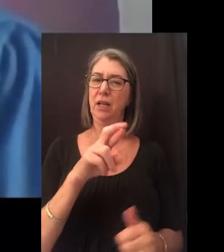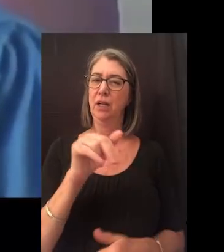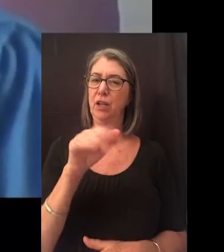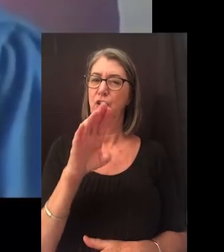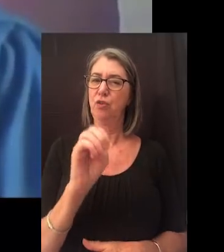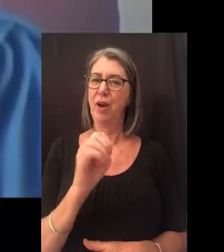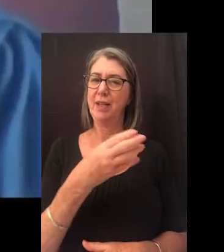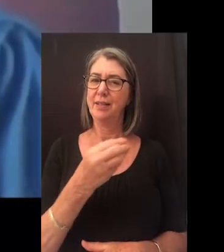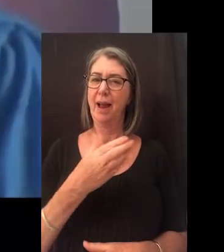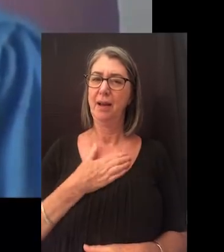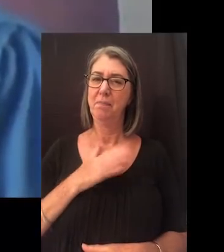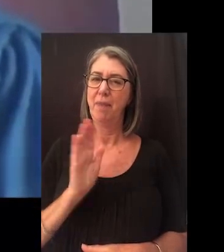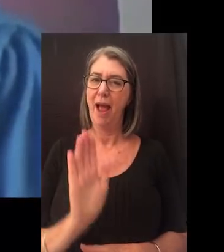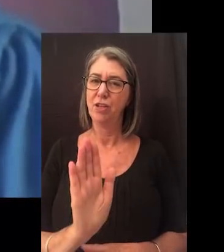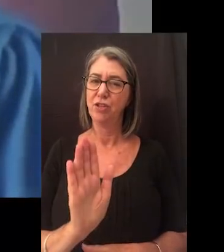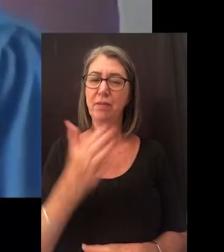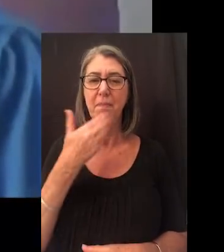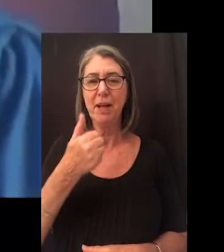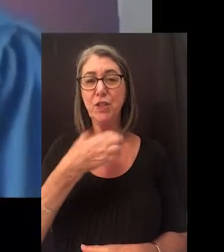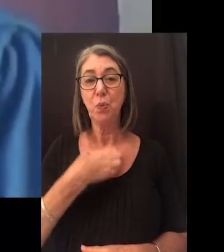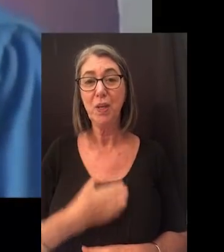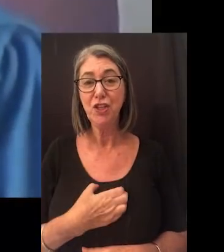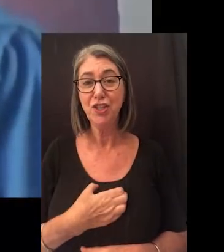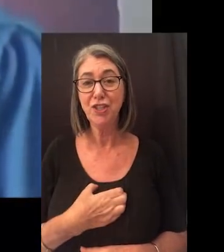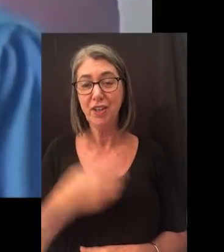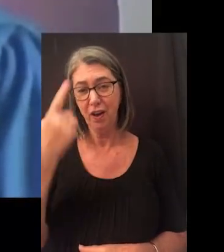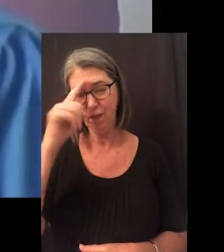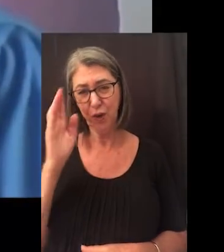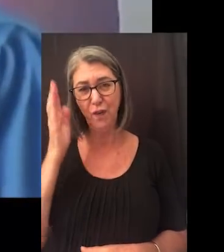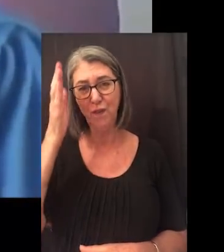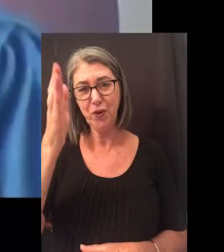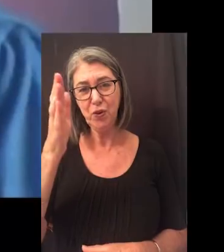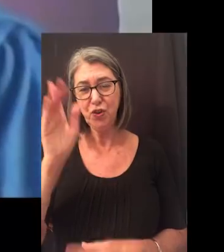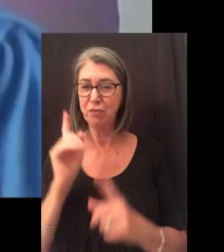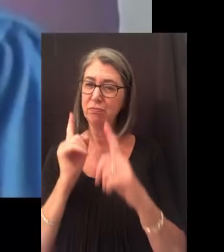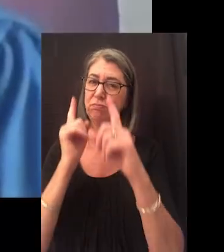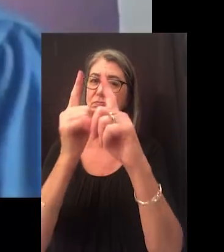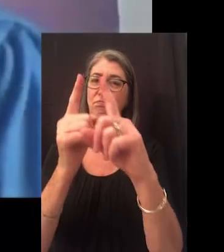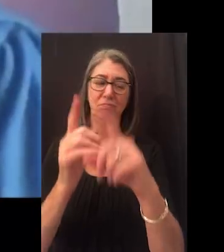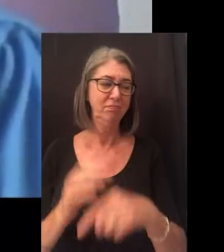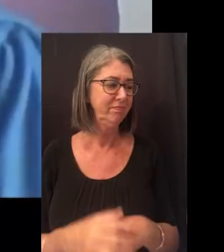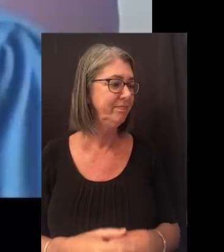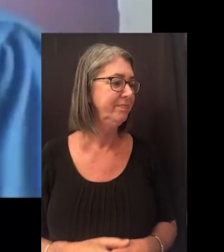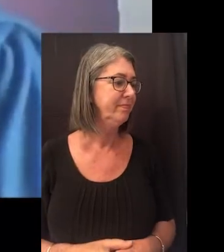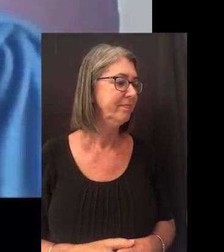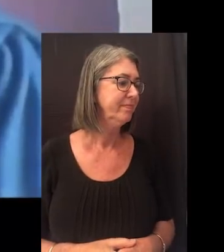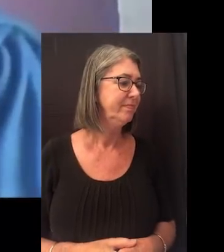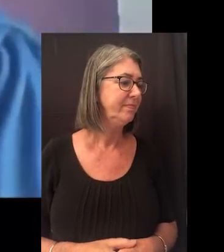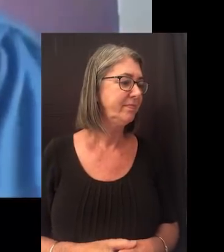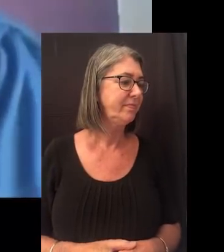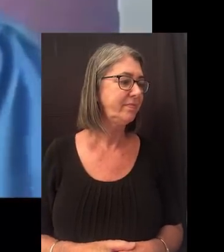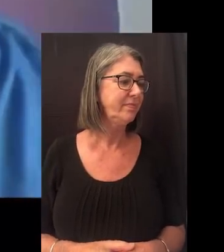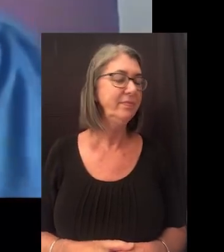dignity, grace, and compassion. Best wishes for your future endeavors.